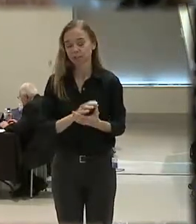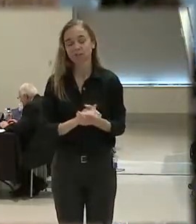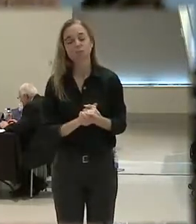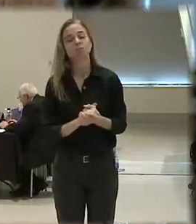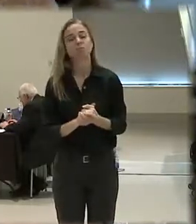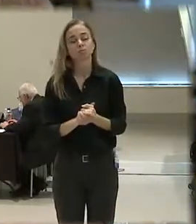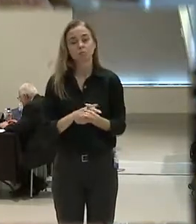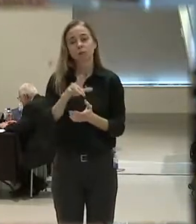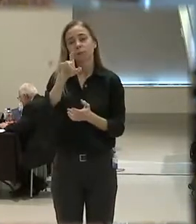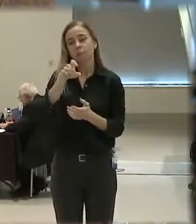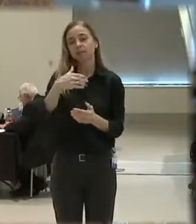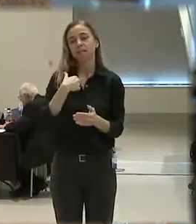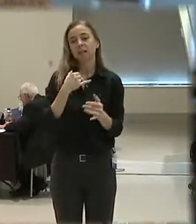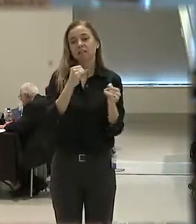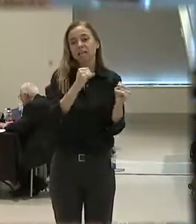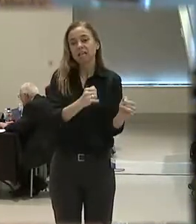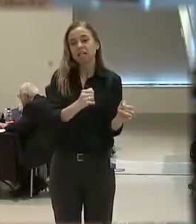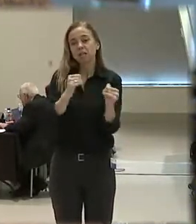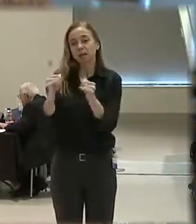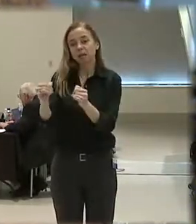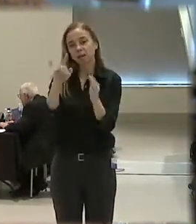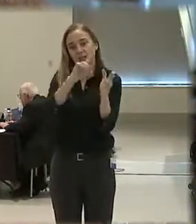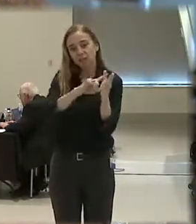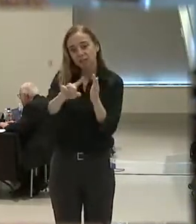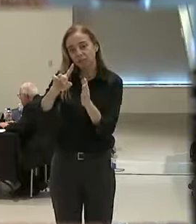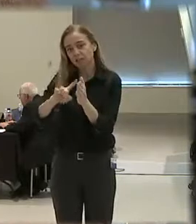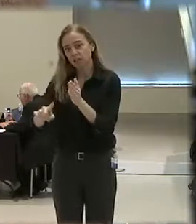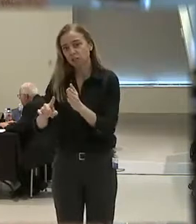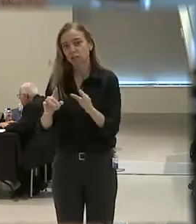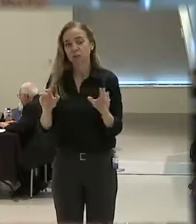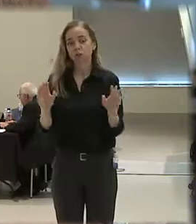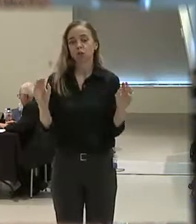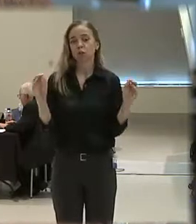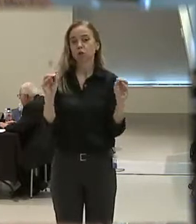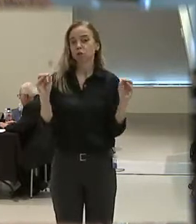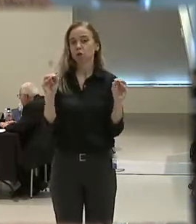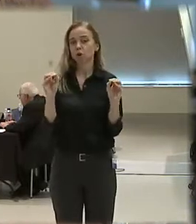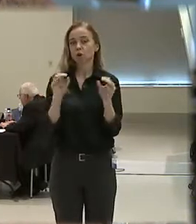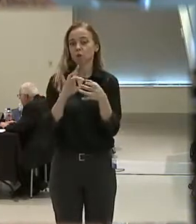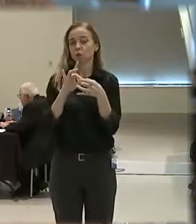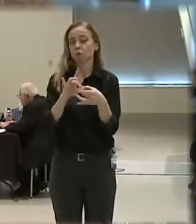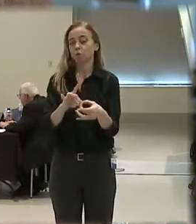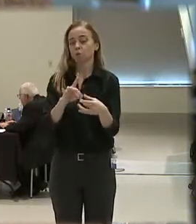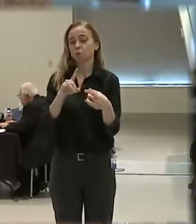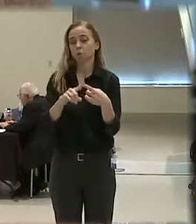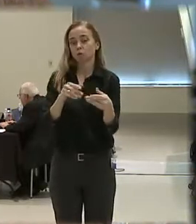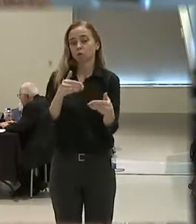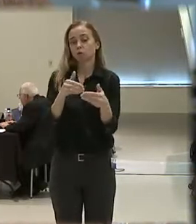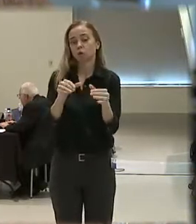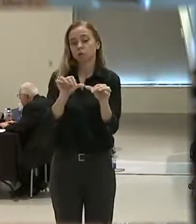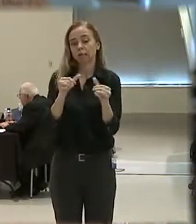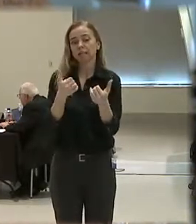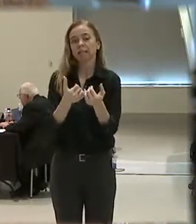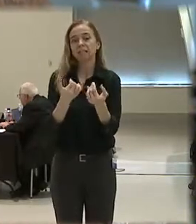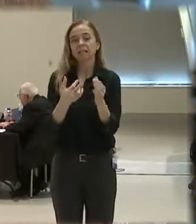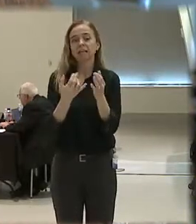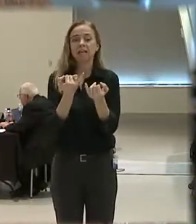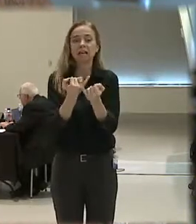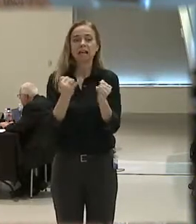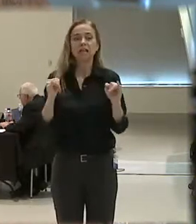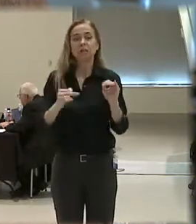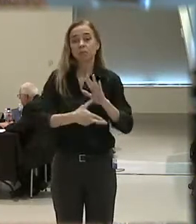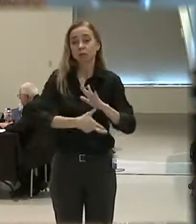say that we need to have independent investigations with no involvement from host agencies, we need to have independent reviews